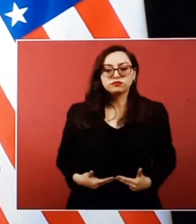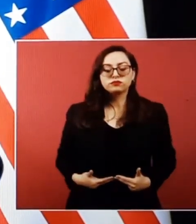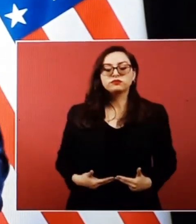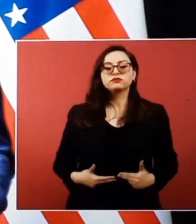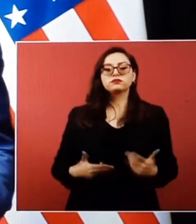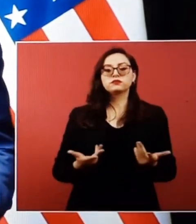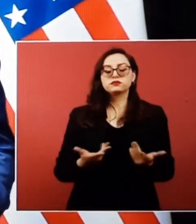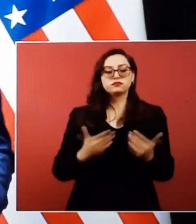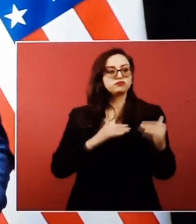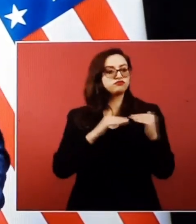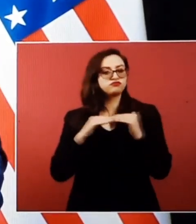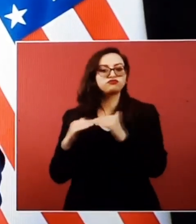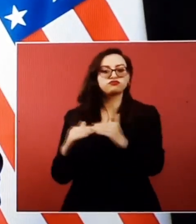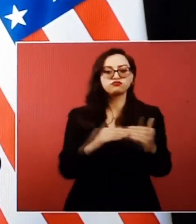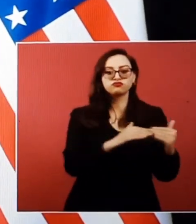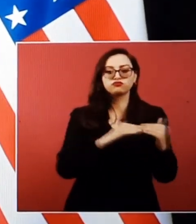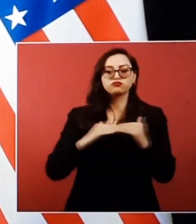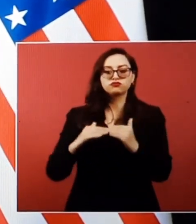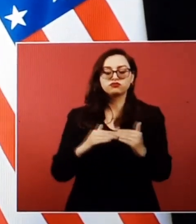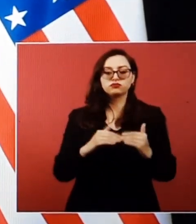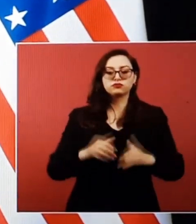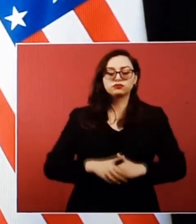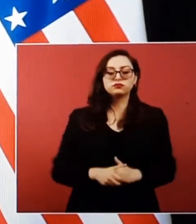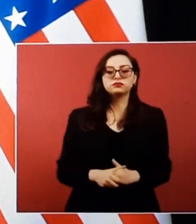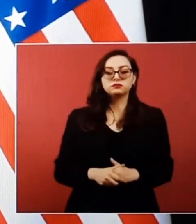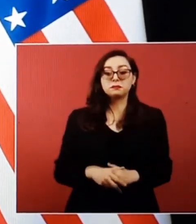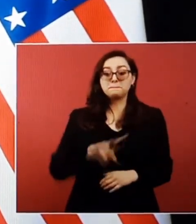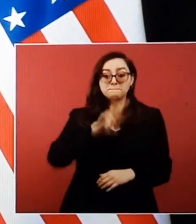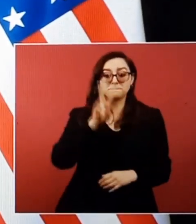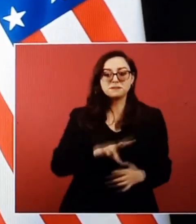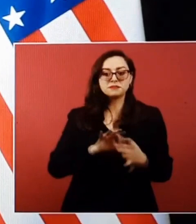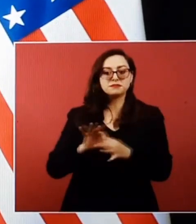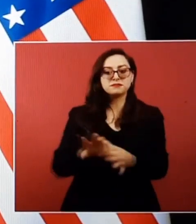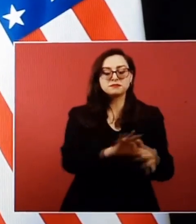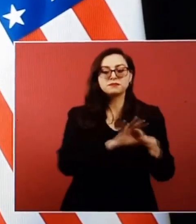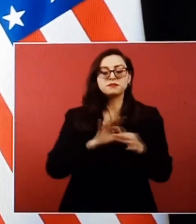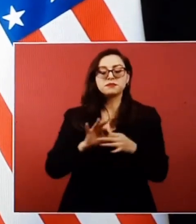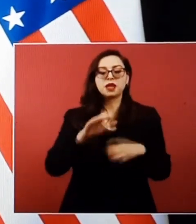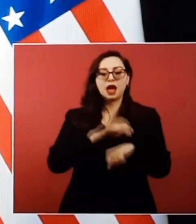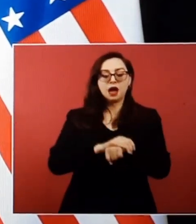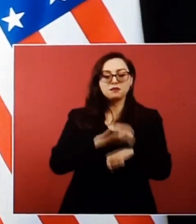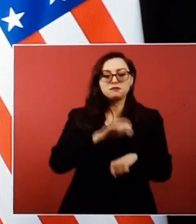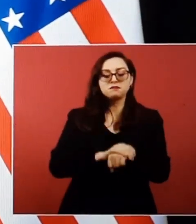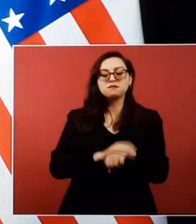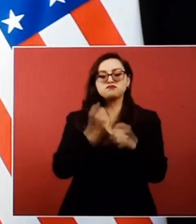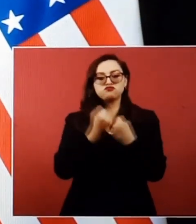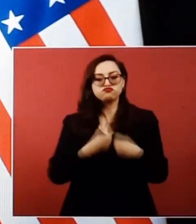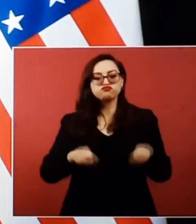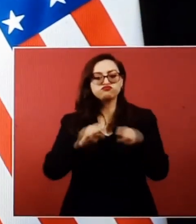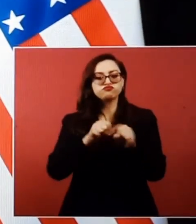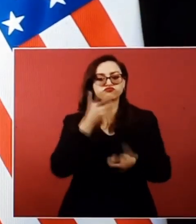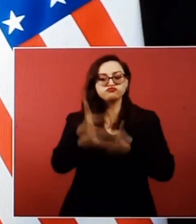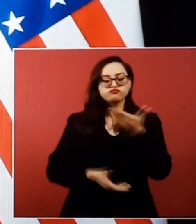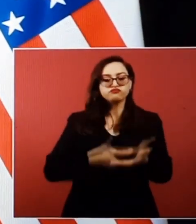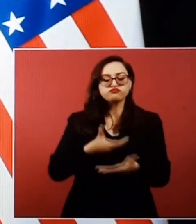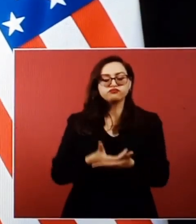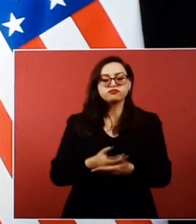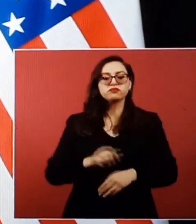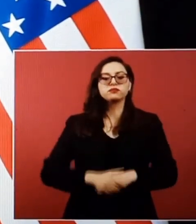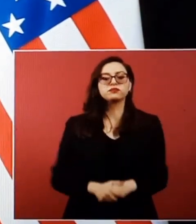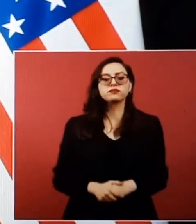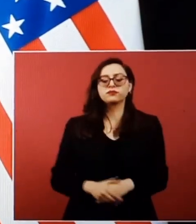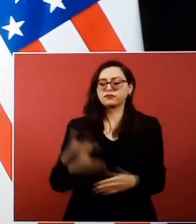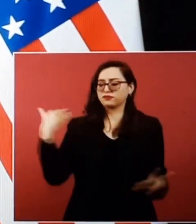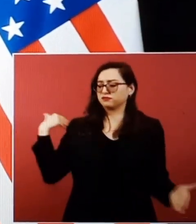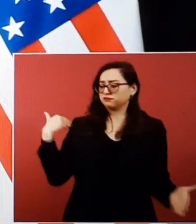deep ties as friends and trading partners. During these